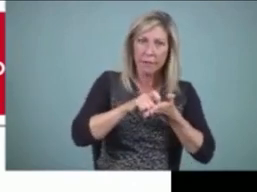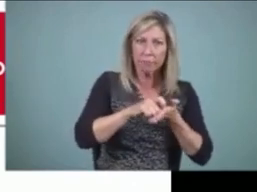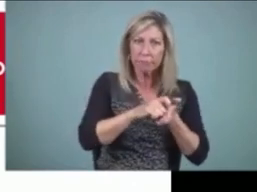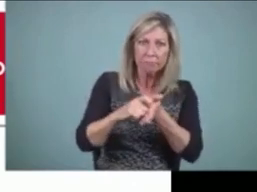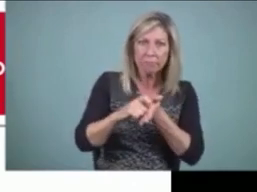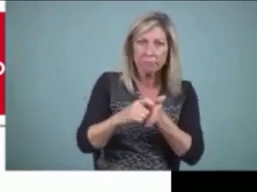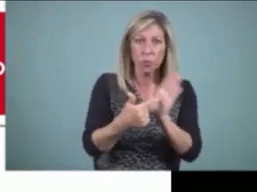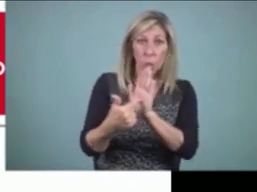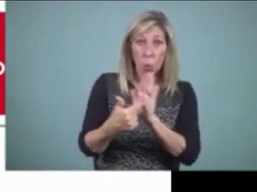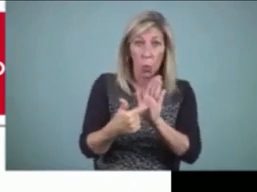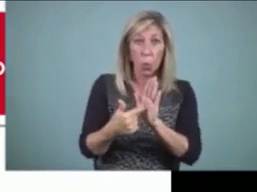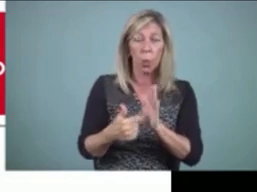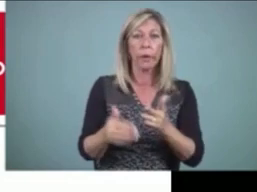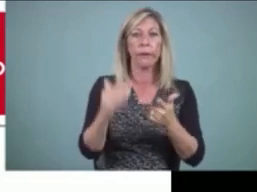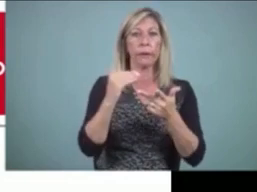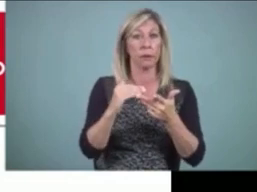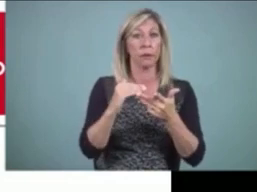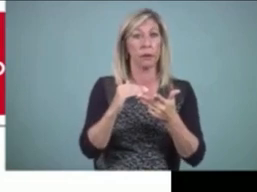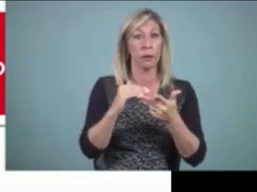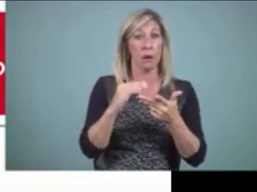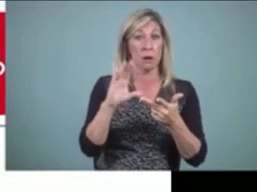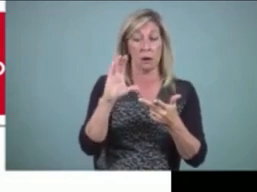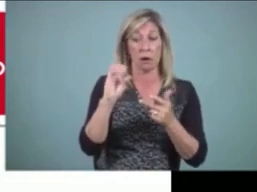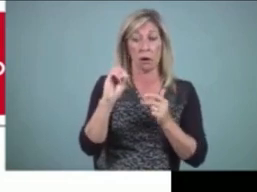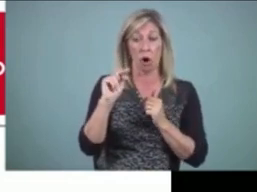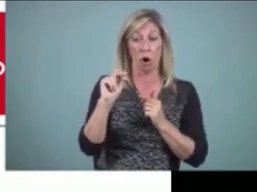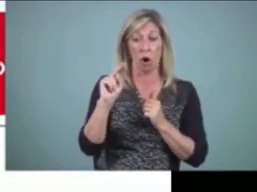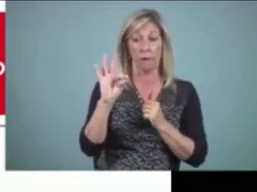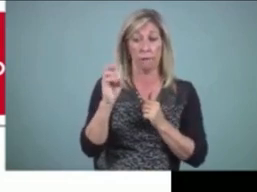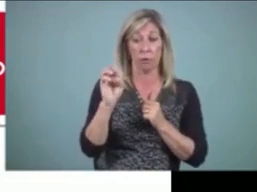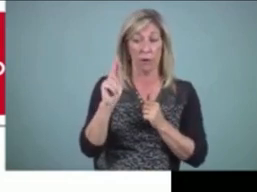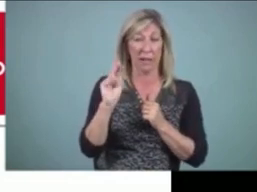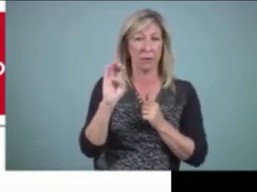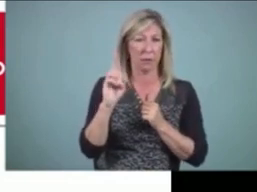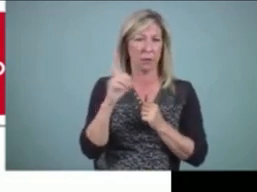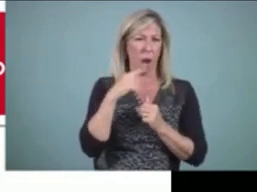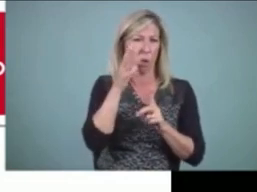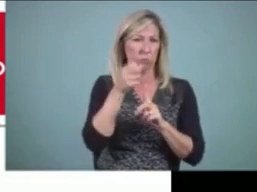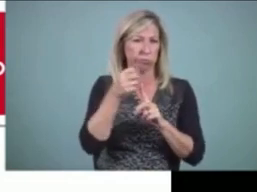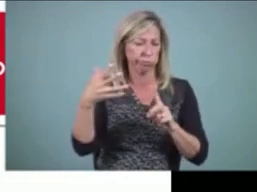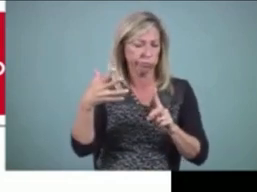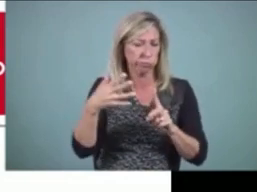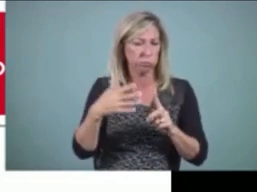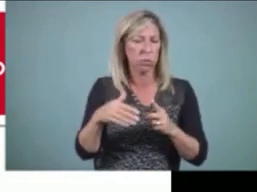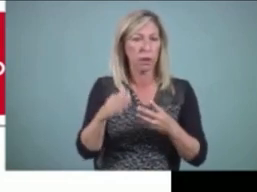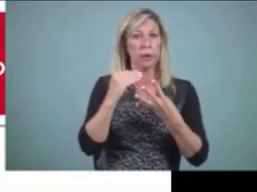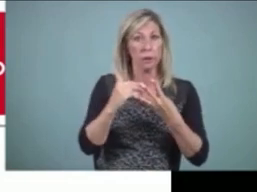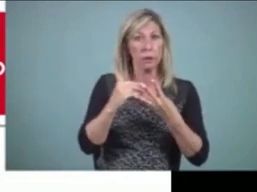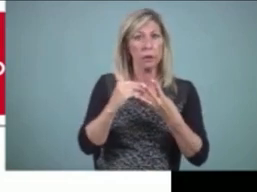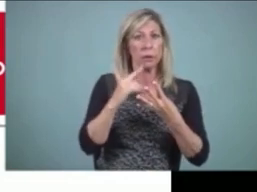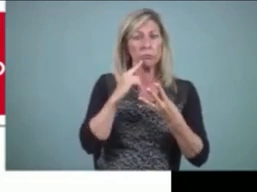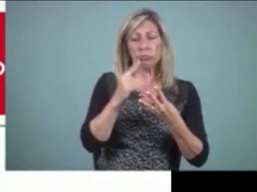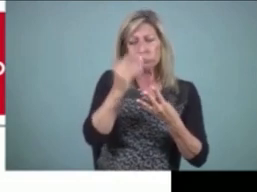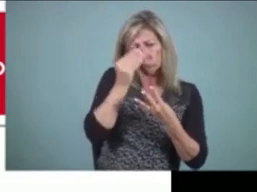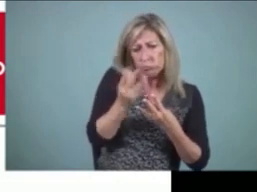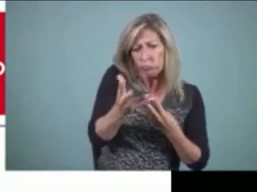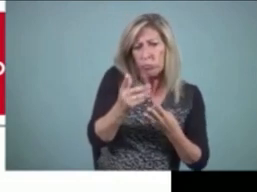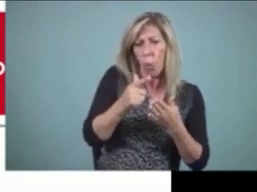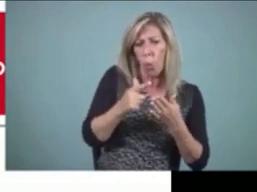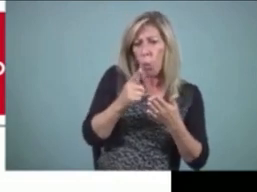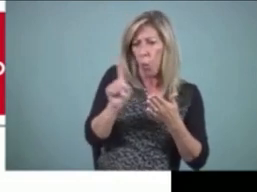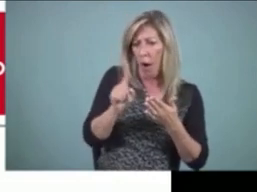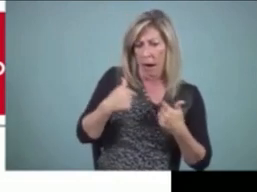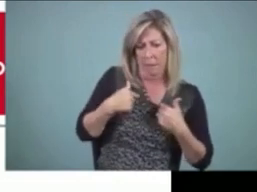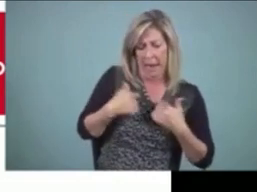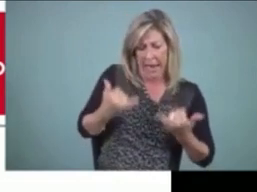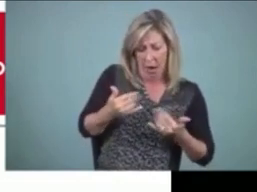in a second, as well as to be able to talk about where they are in the process. And there's also a space in